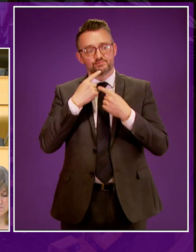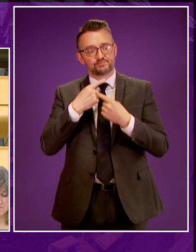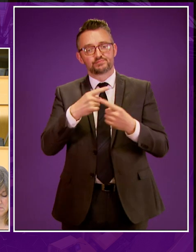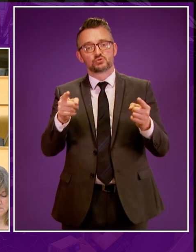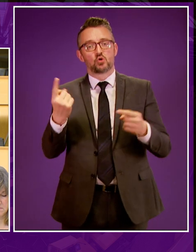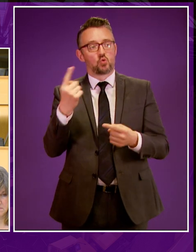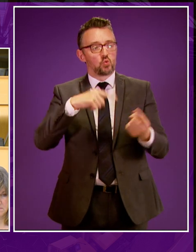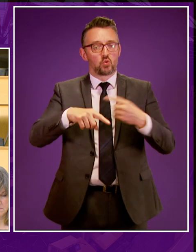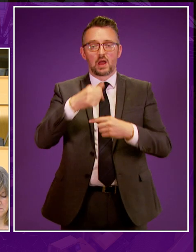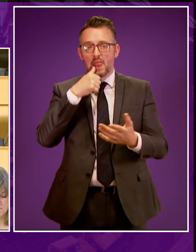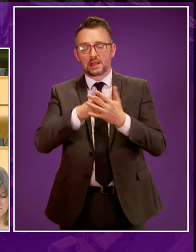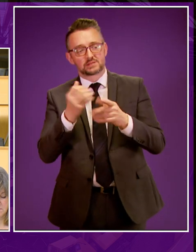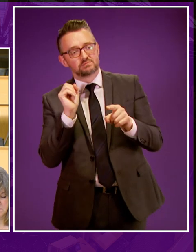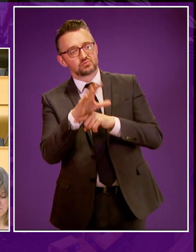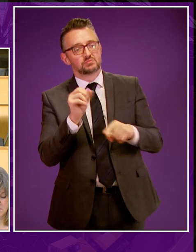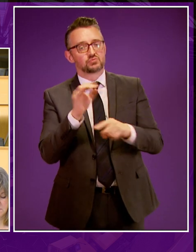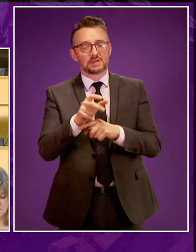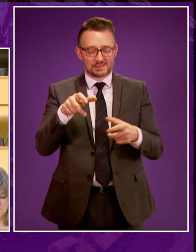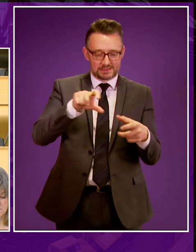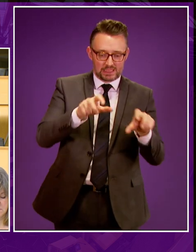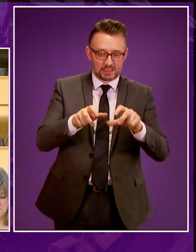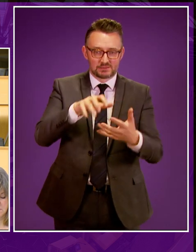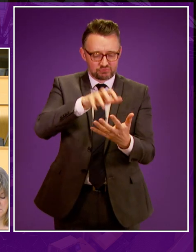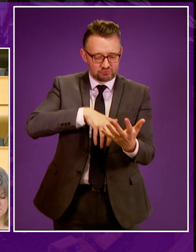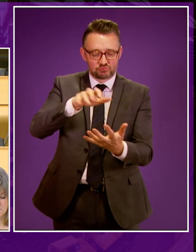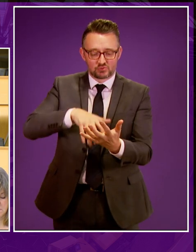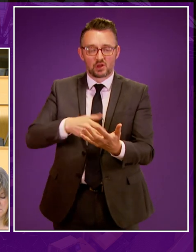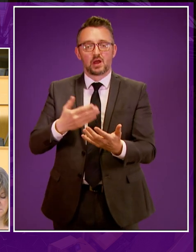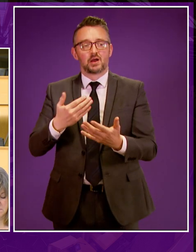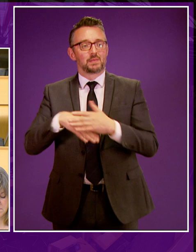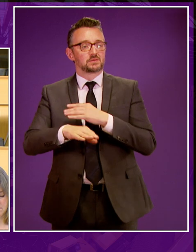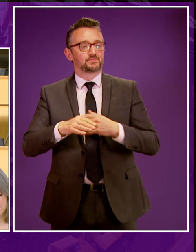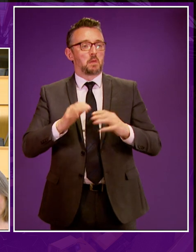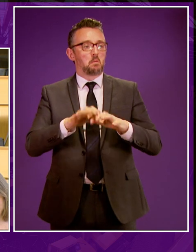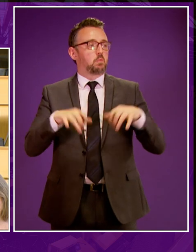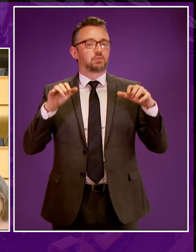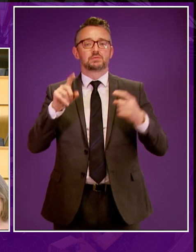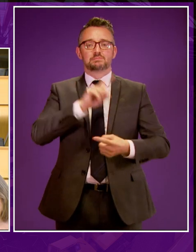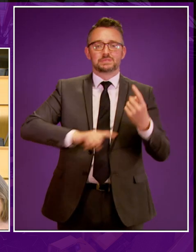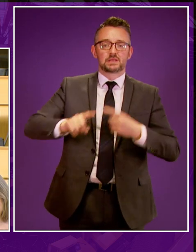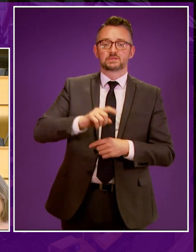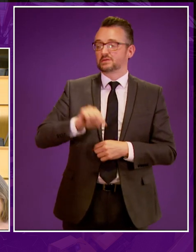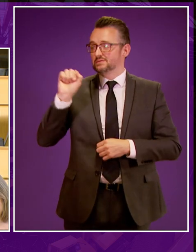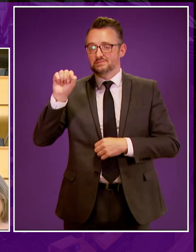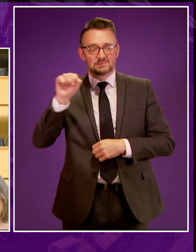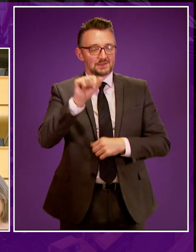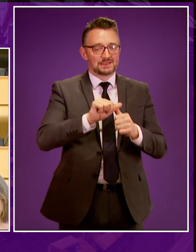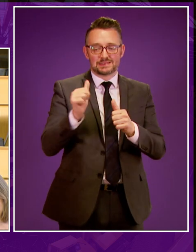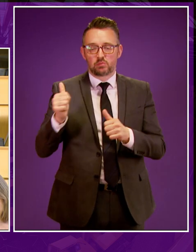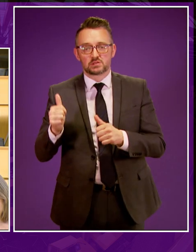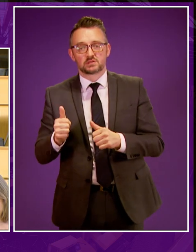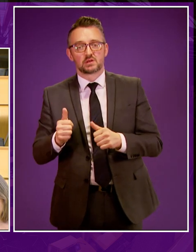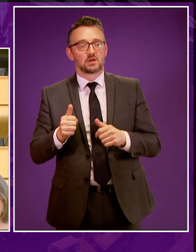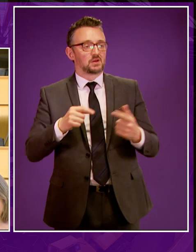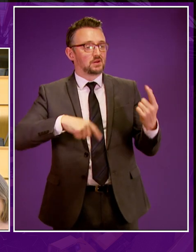to all those who've written letters and scientific papers, ran street stalls and public meetings, petitioned neighbours and grown